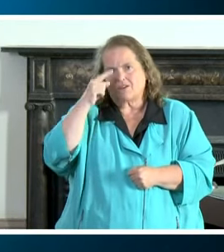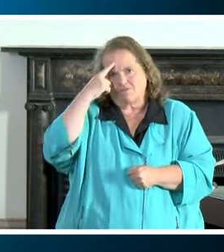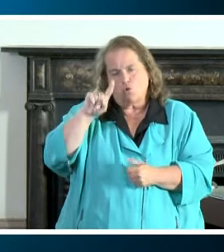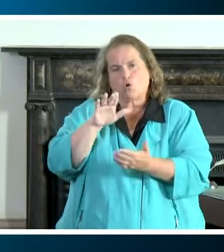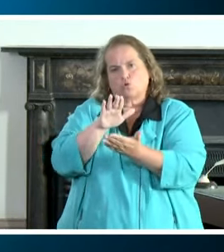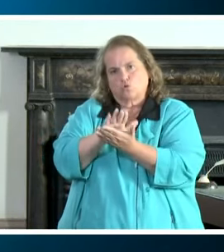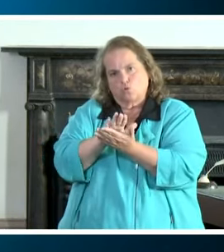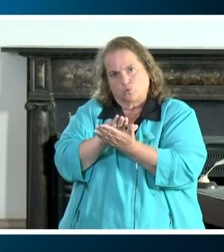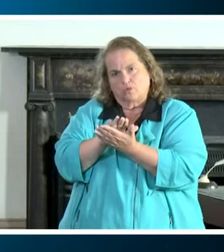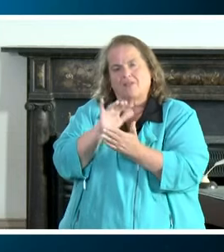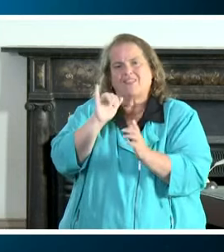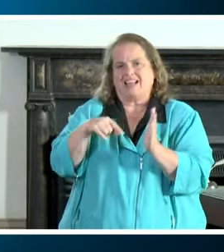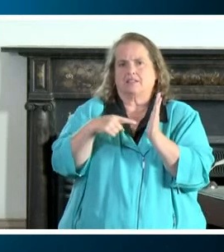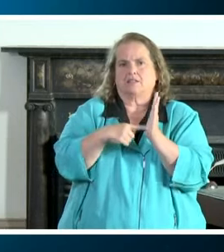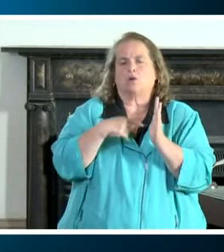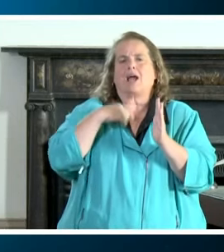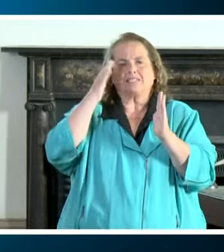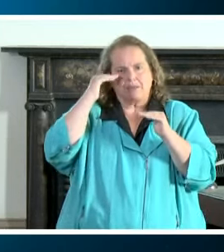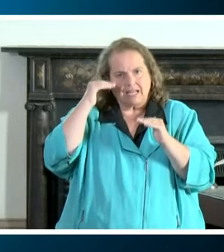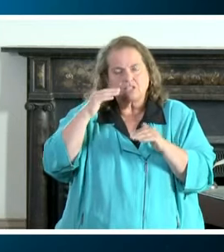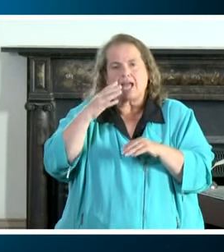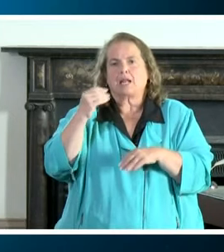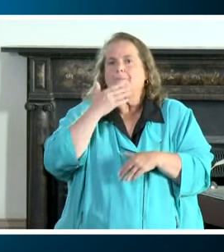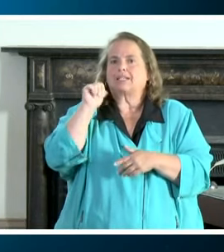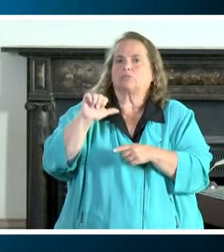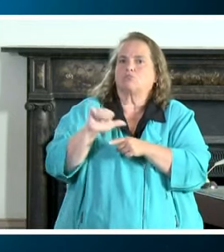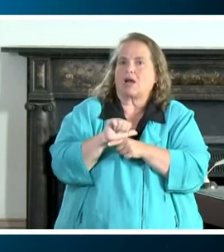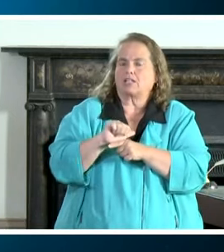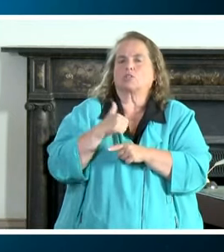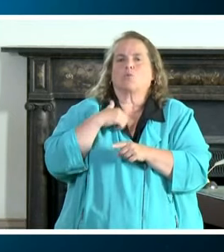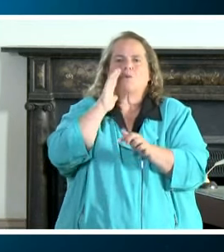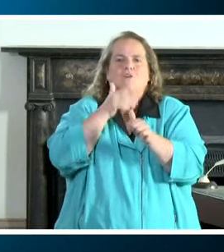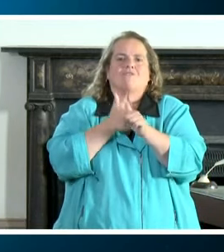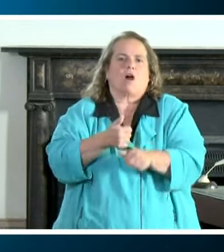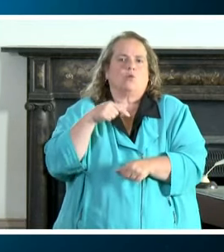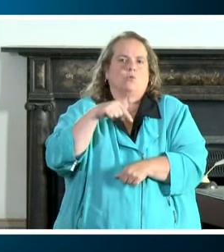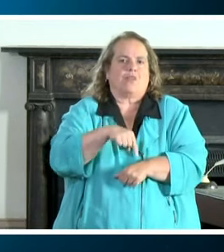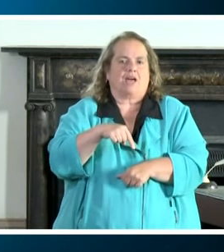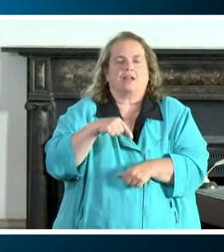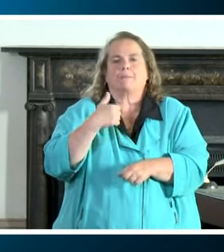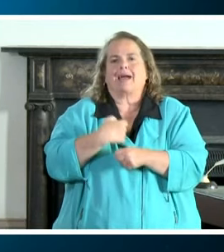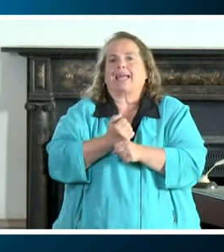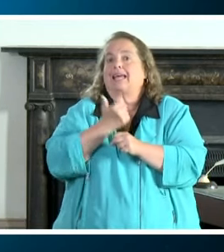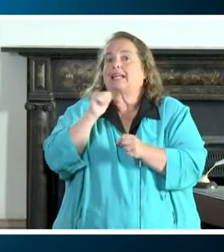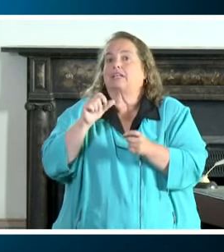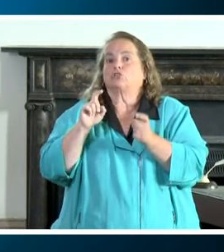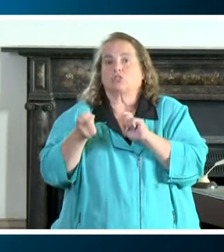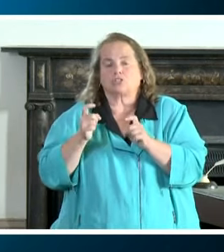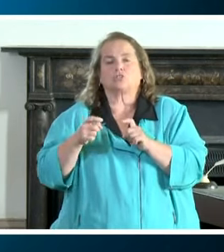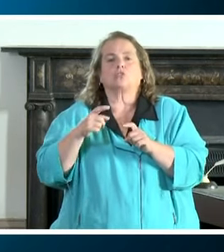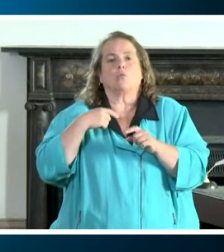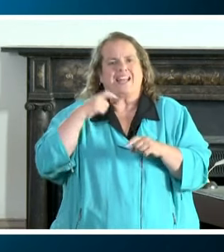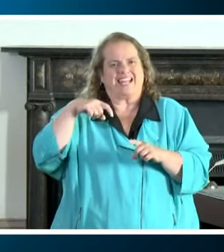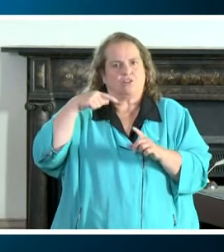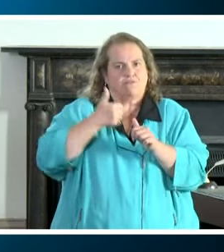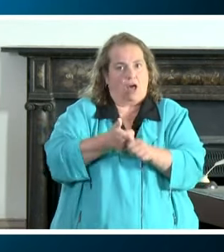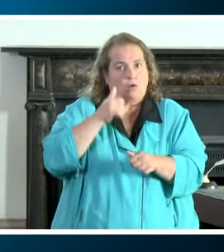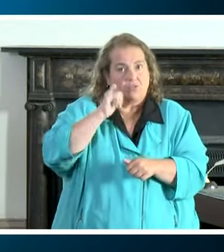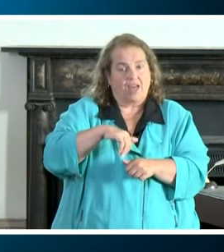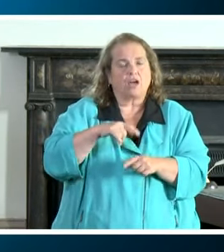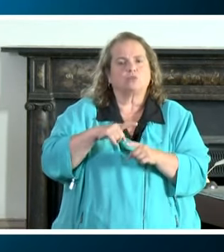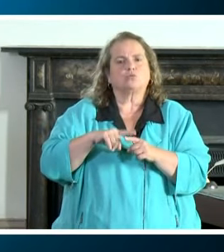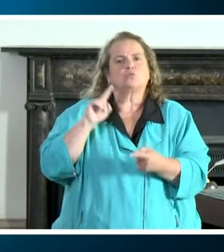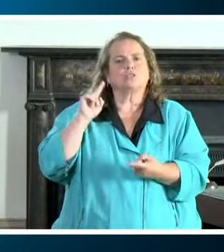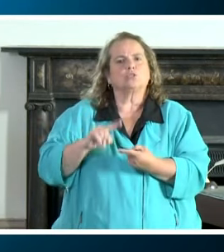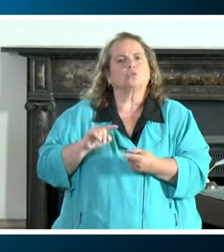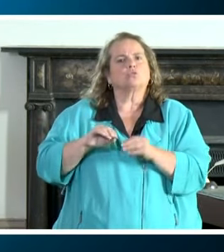expectations and best practices that our schools need in order to operate and reduce the risk of the spread of covid 19.